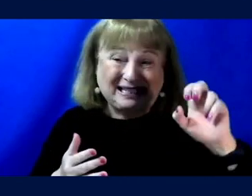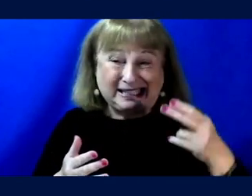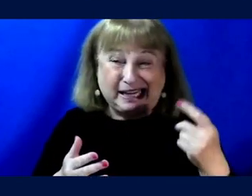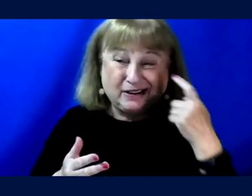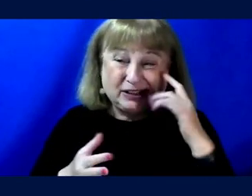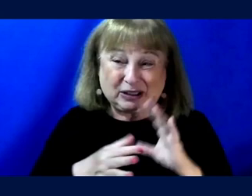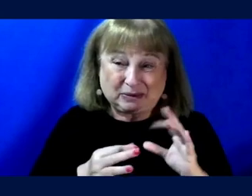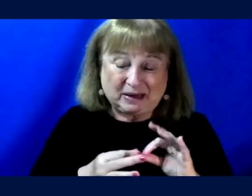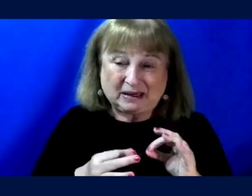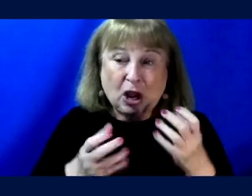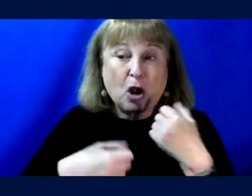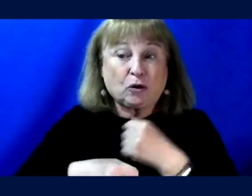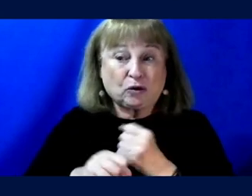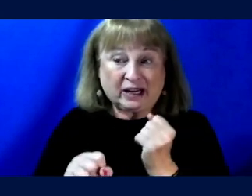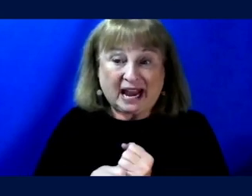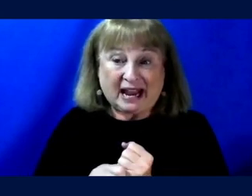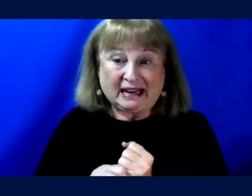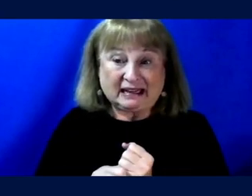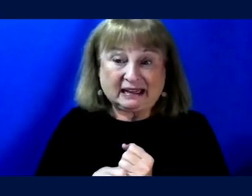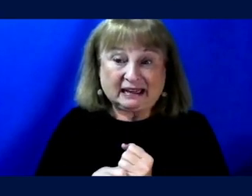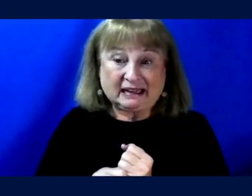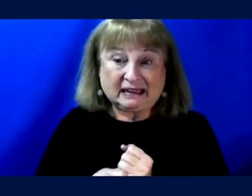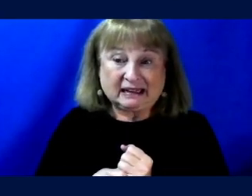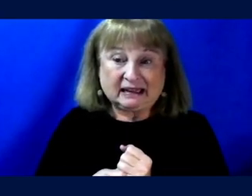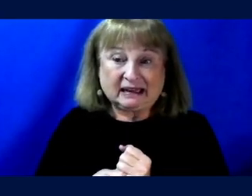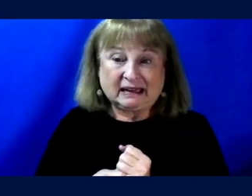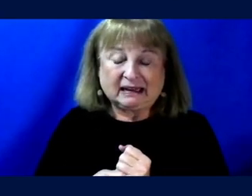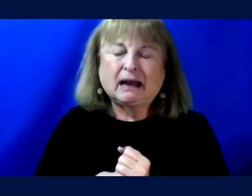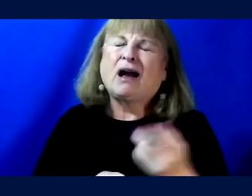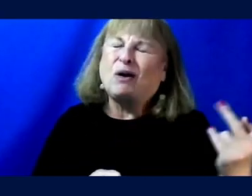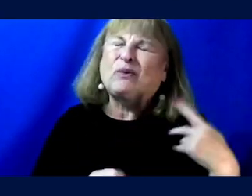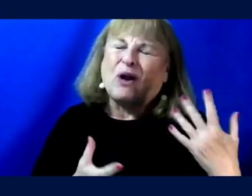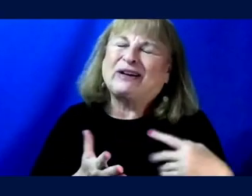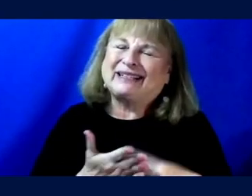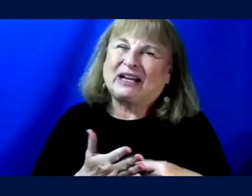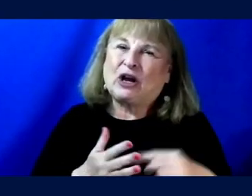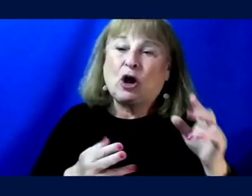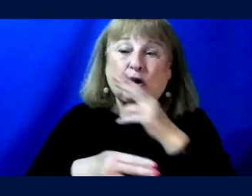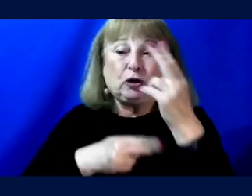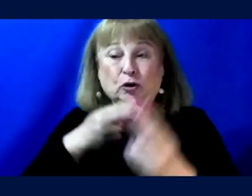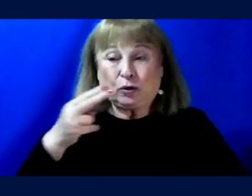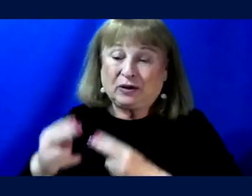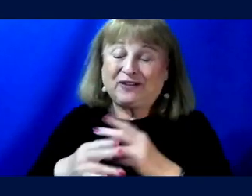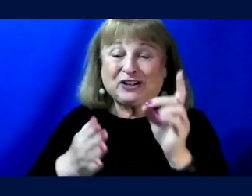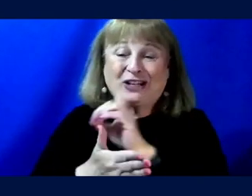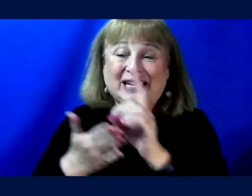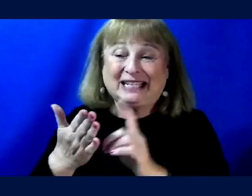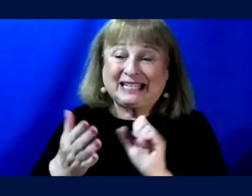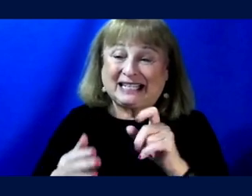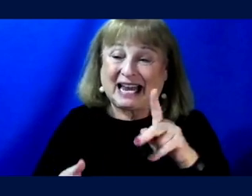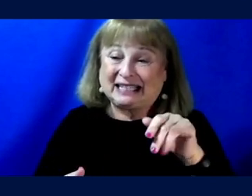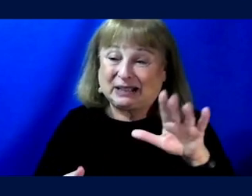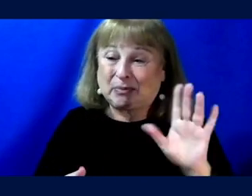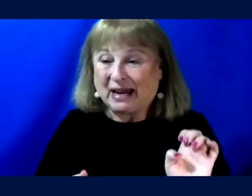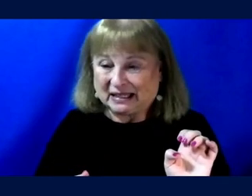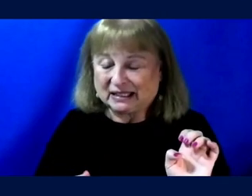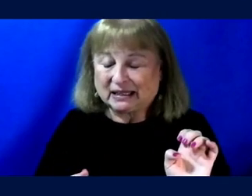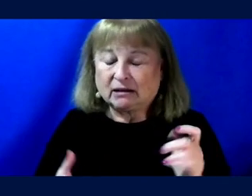are creating, um, and, and, and Shayna also discussed this universally designed spaces. So working on building